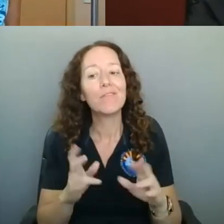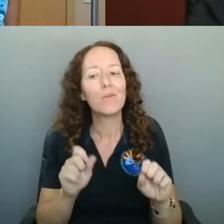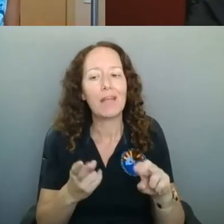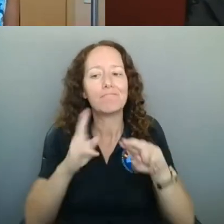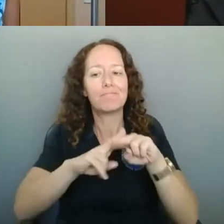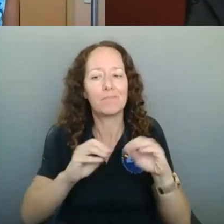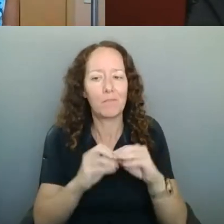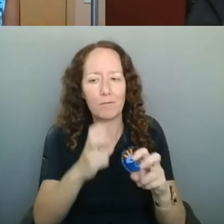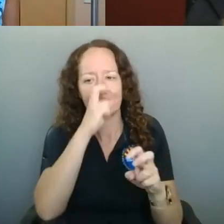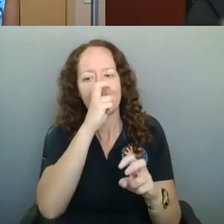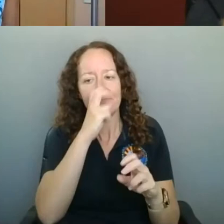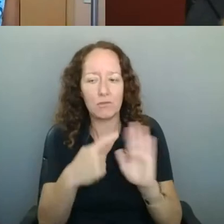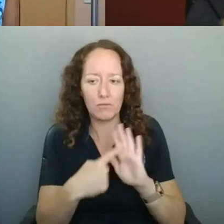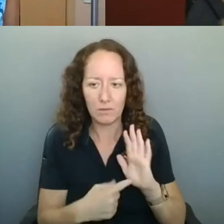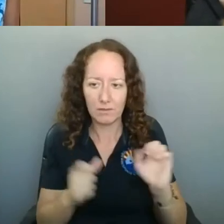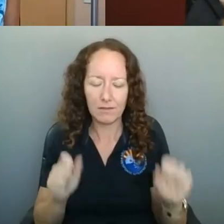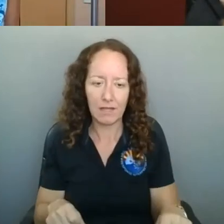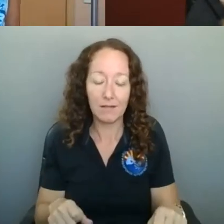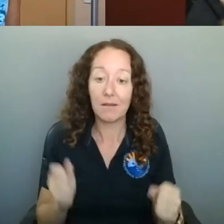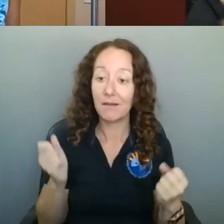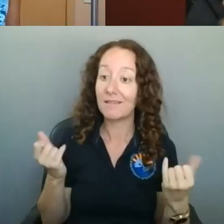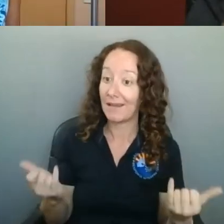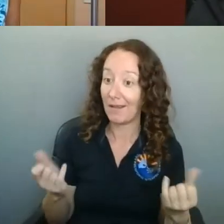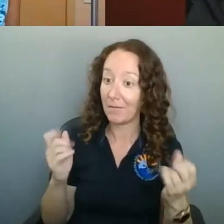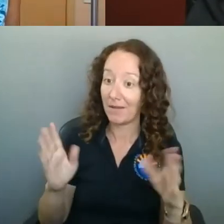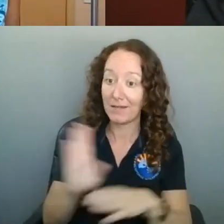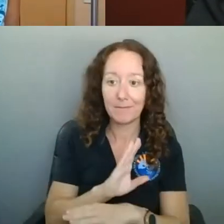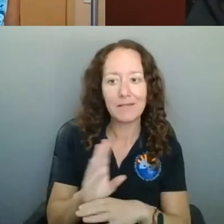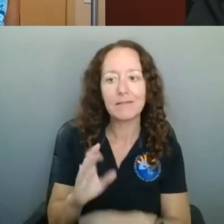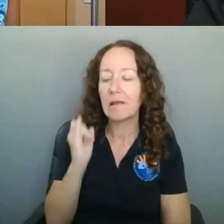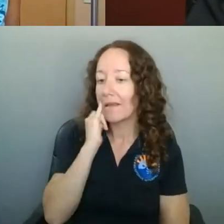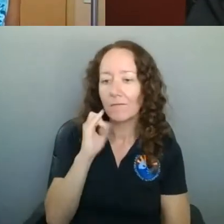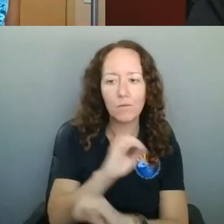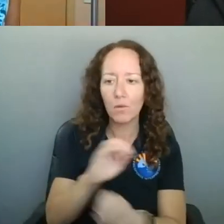there are a lot of businesses right now who will not let you in if you don't have a mask.